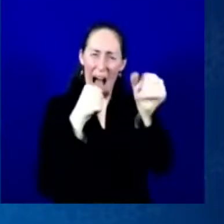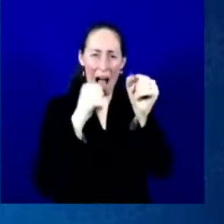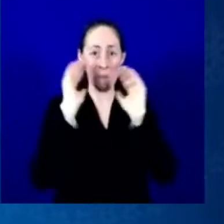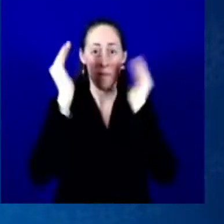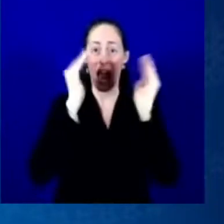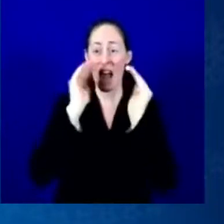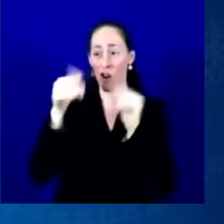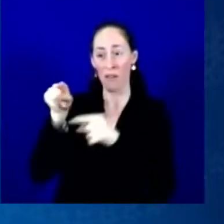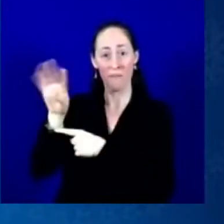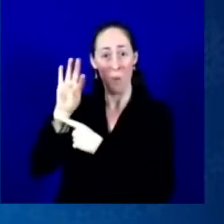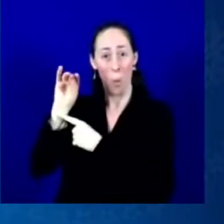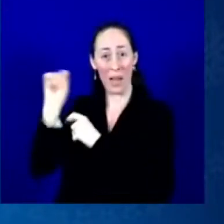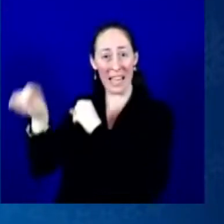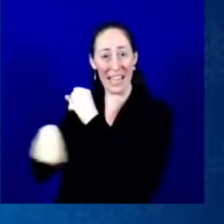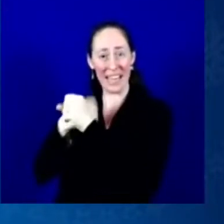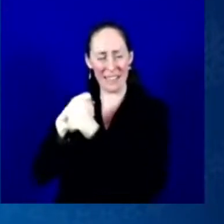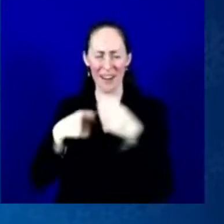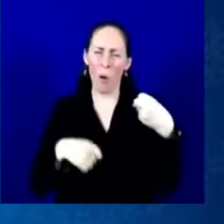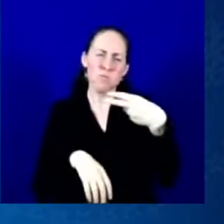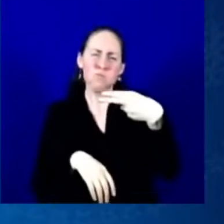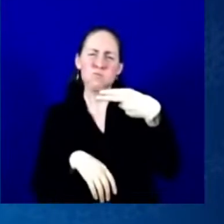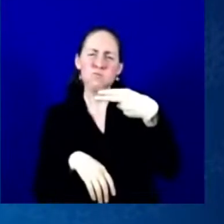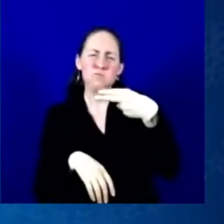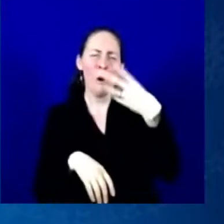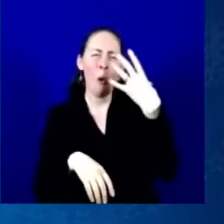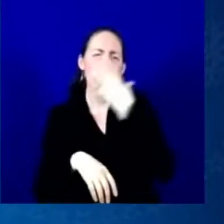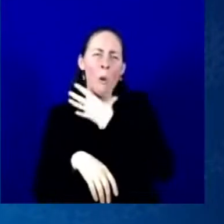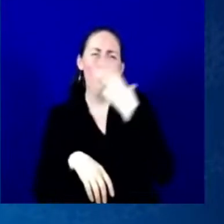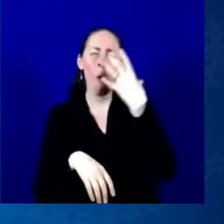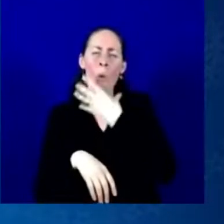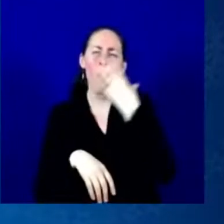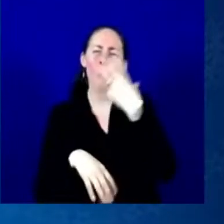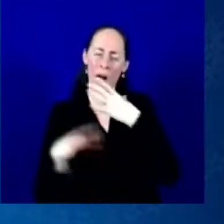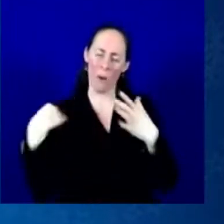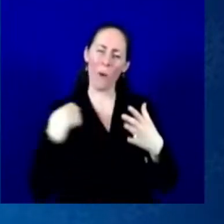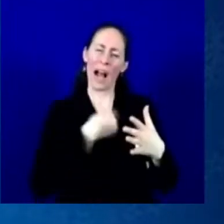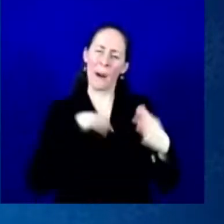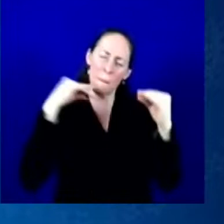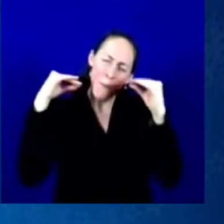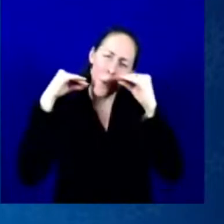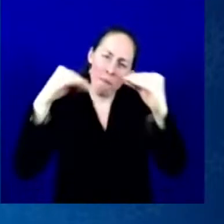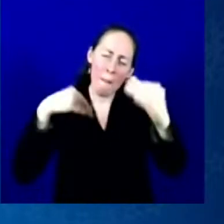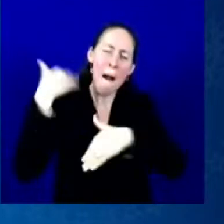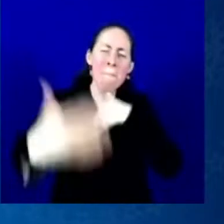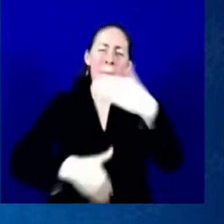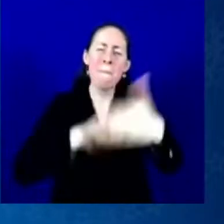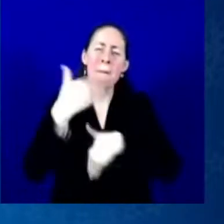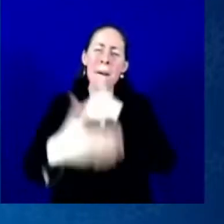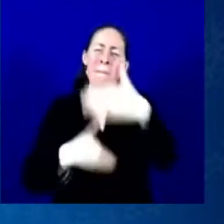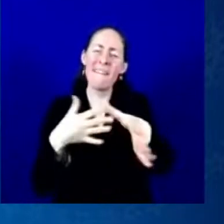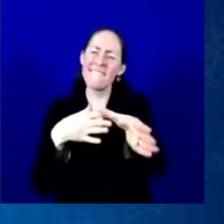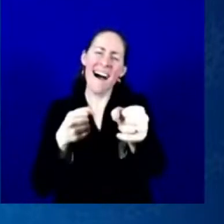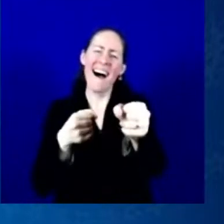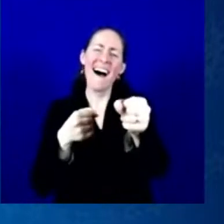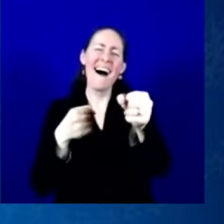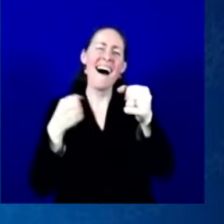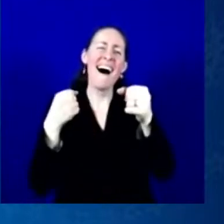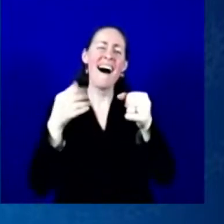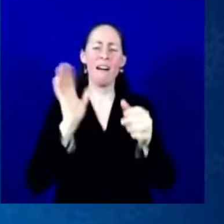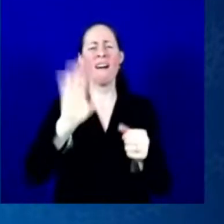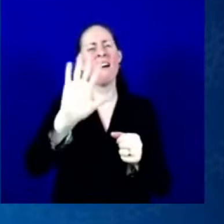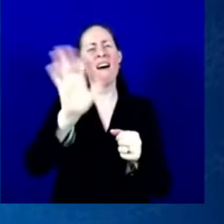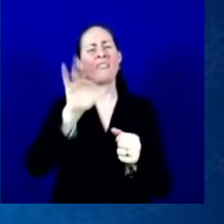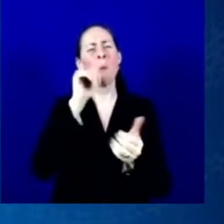America is moving, moving forward, but we can't stop now. We're in